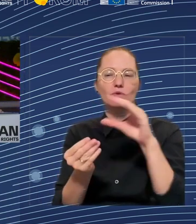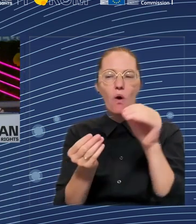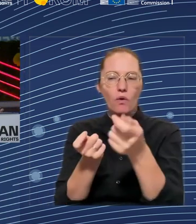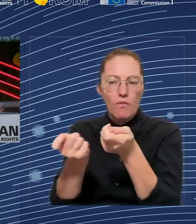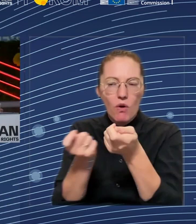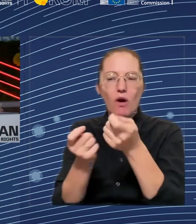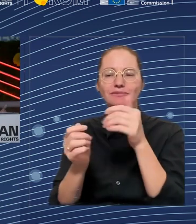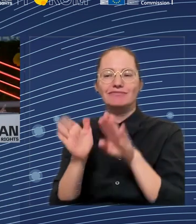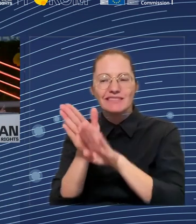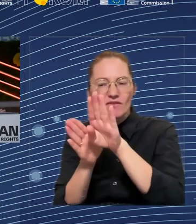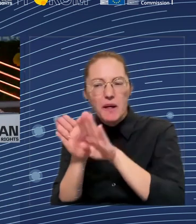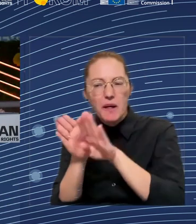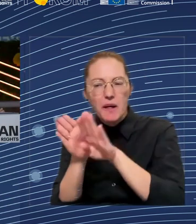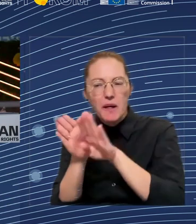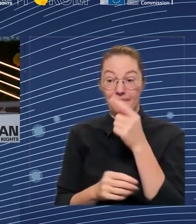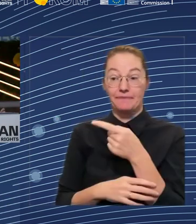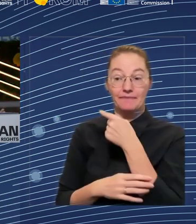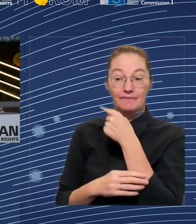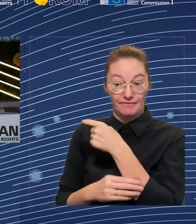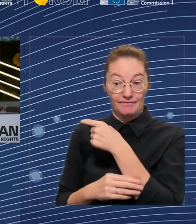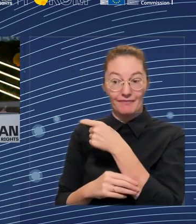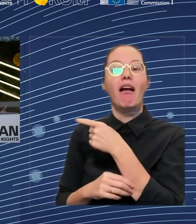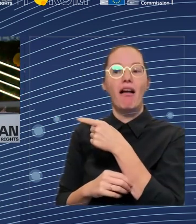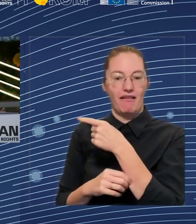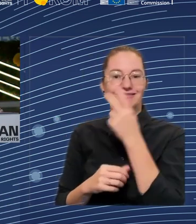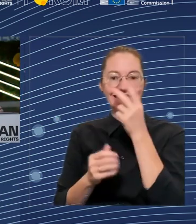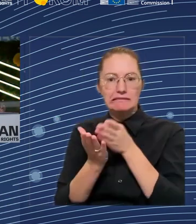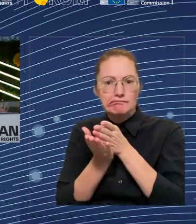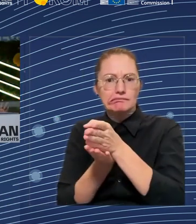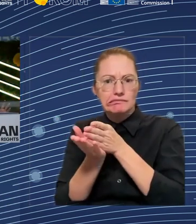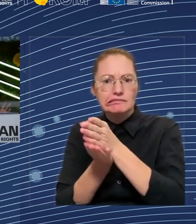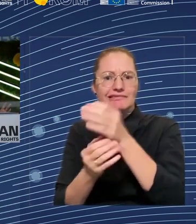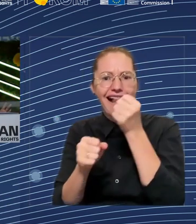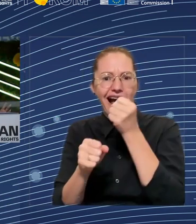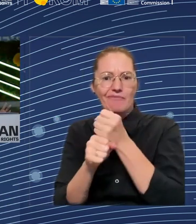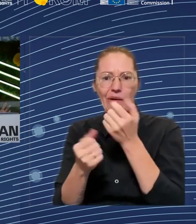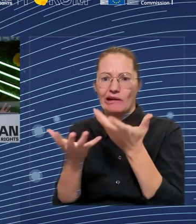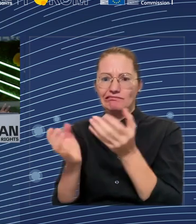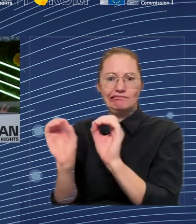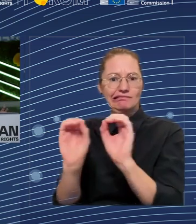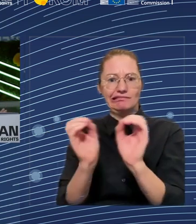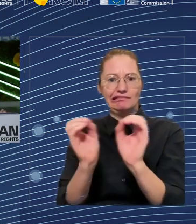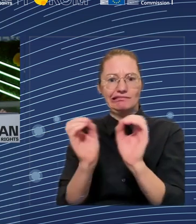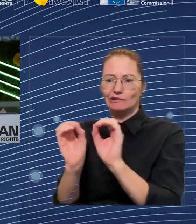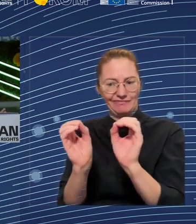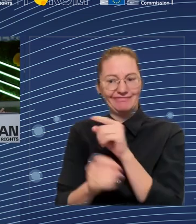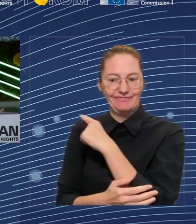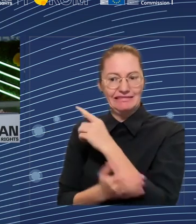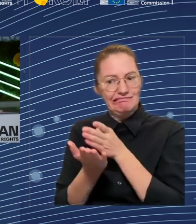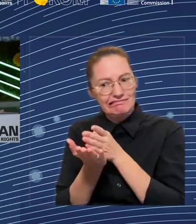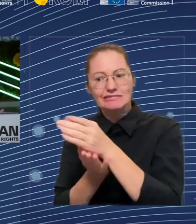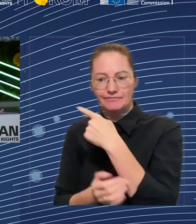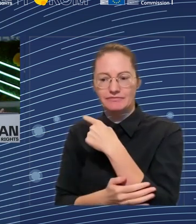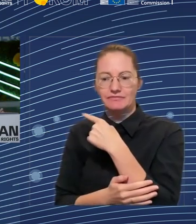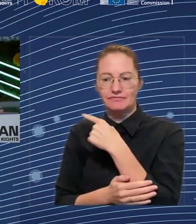record of 272 million people in 2009 for the working age population. Now